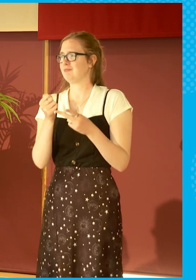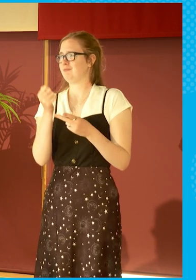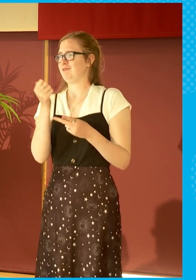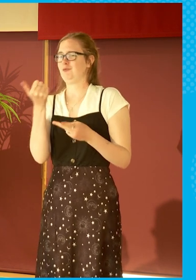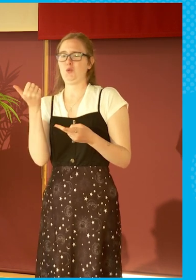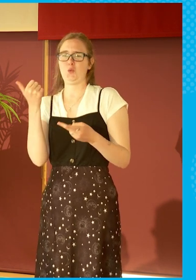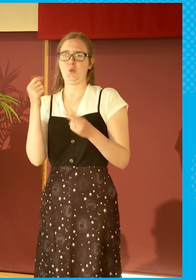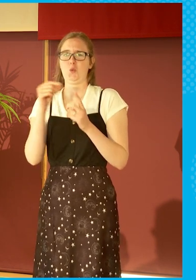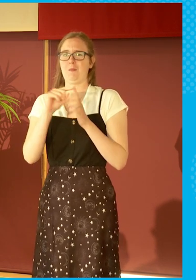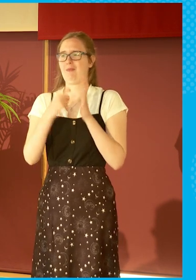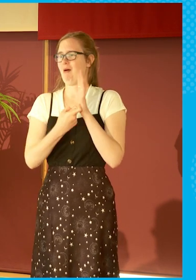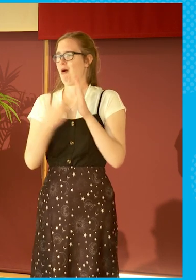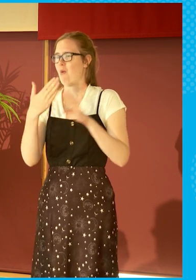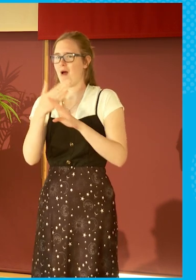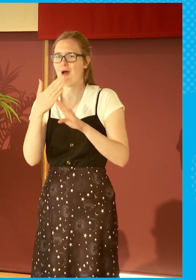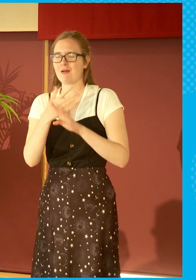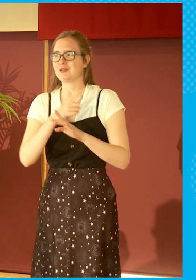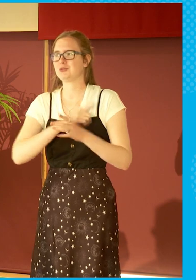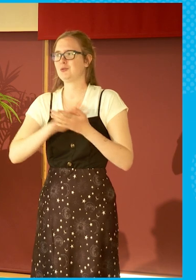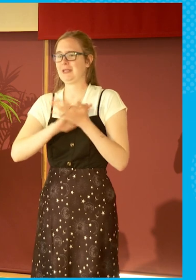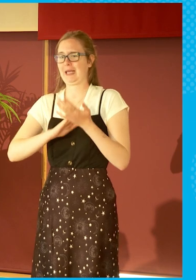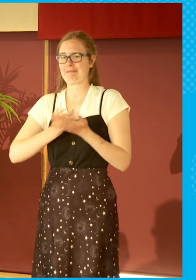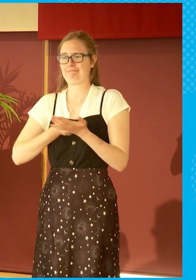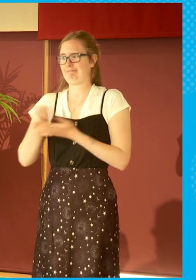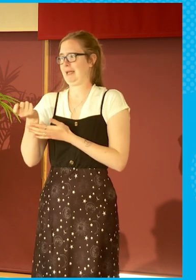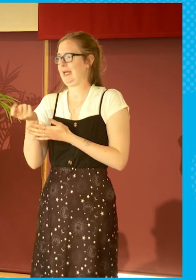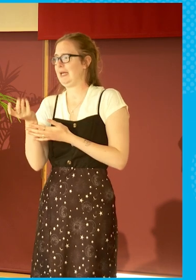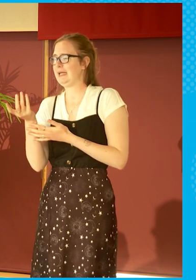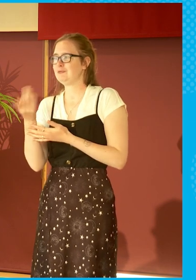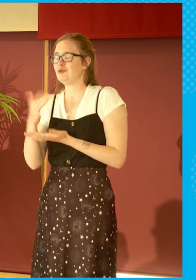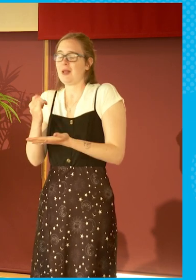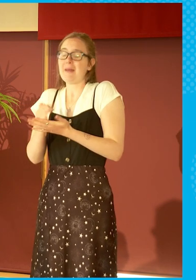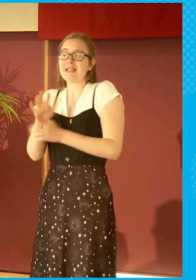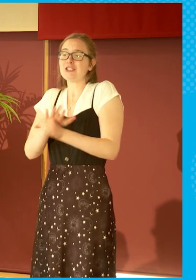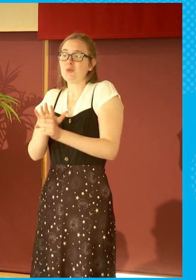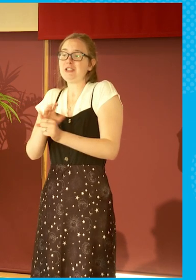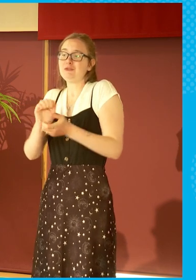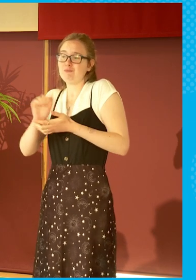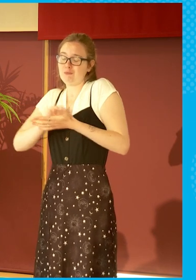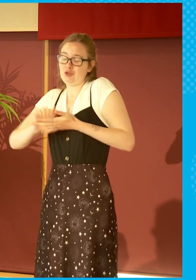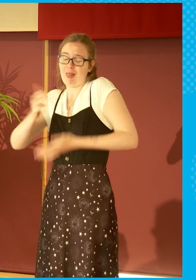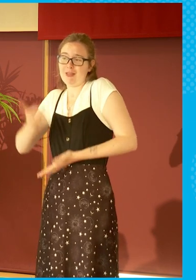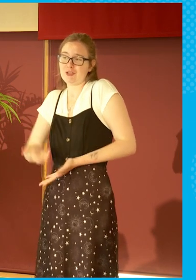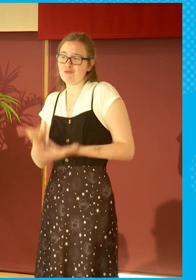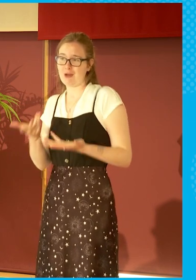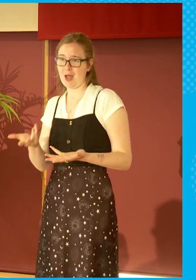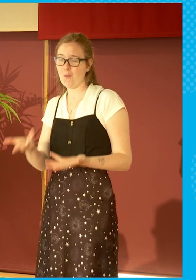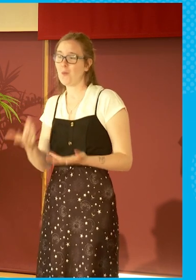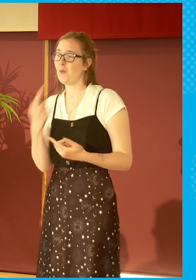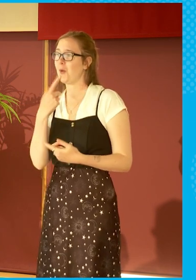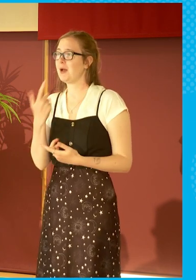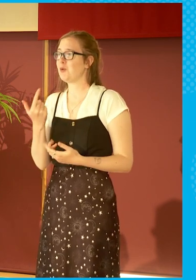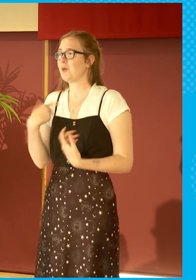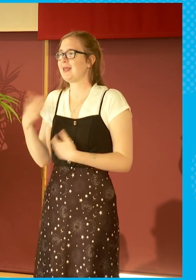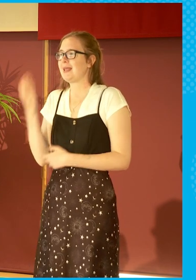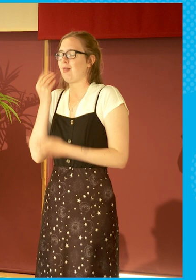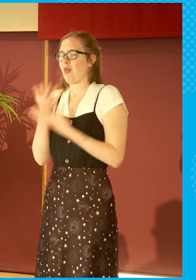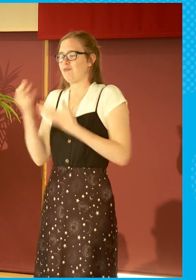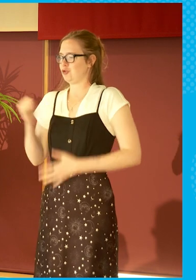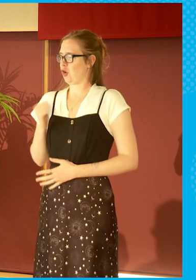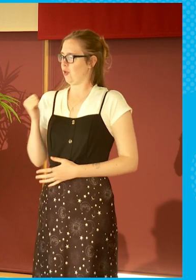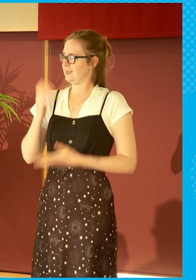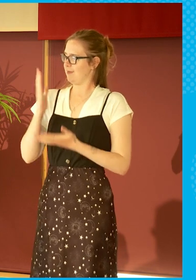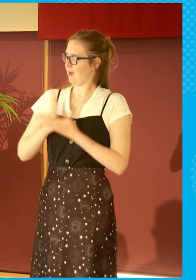PR jobs just so that people can pay the rent. We're really in a bad situation. mean, Luke, you said that, you know, we hear this a lot. Scotland's a very